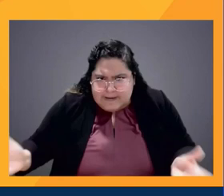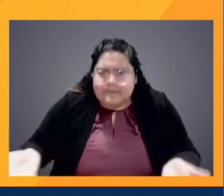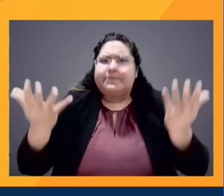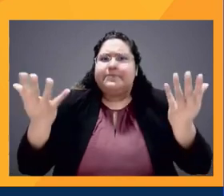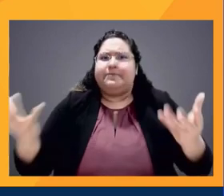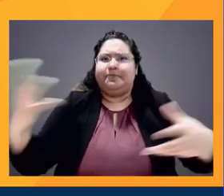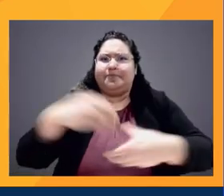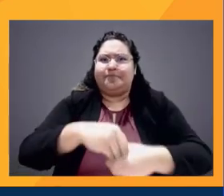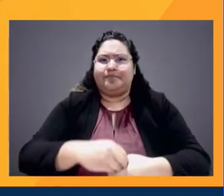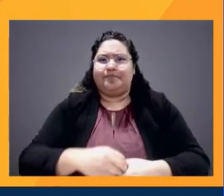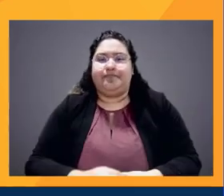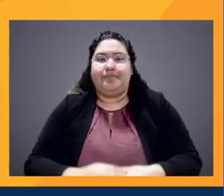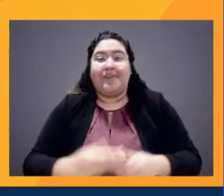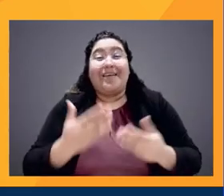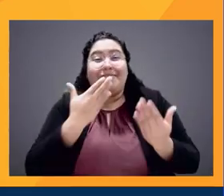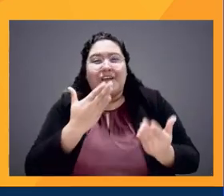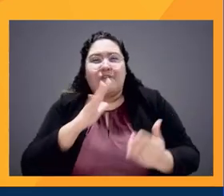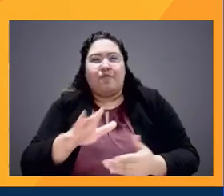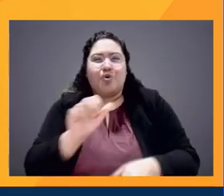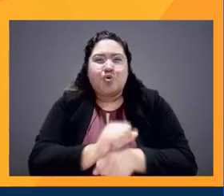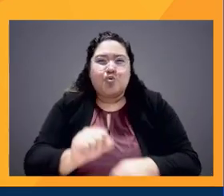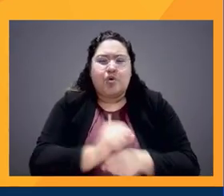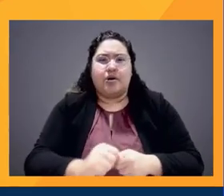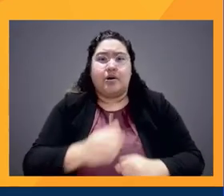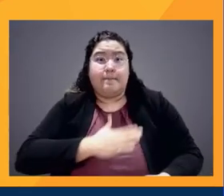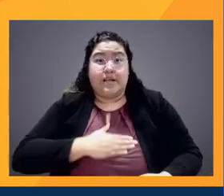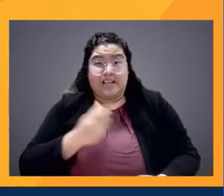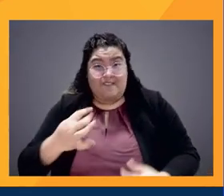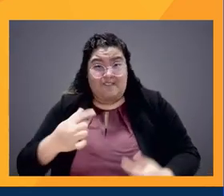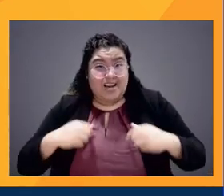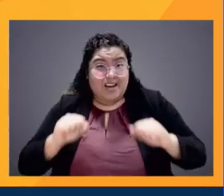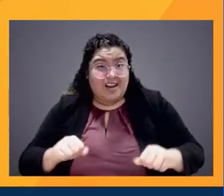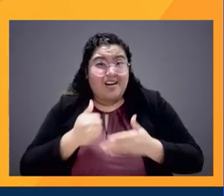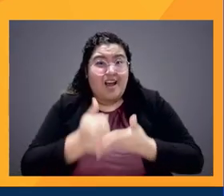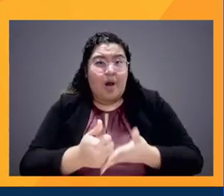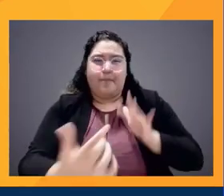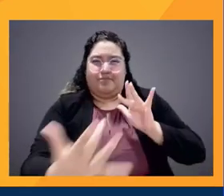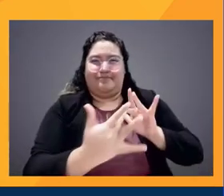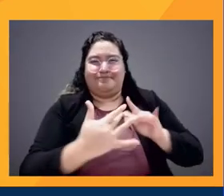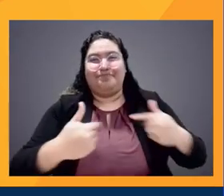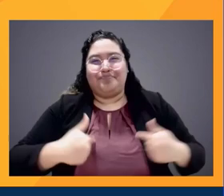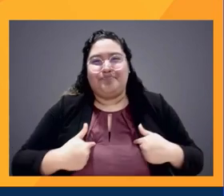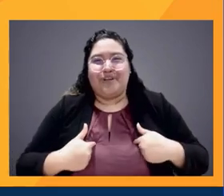work, and please reach out to me if I can ever be helpful. Enjoy the conversation.